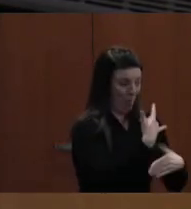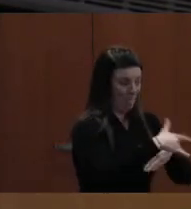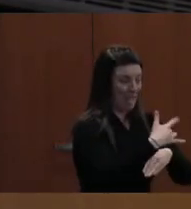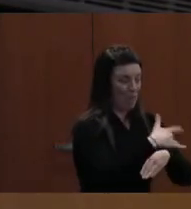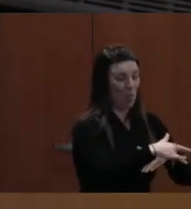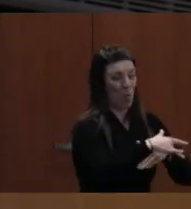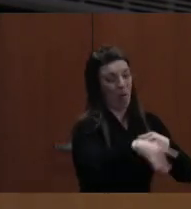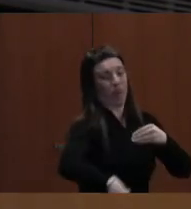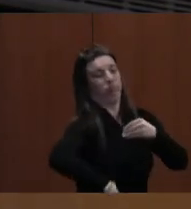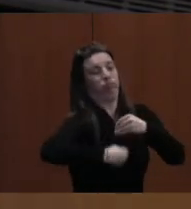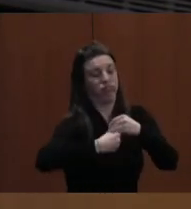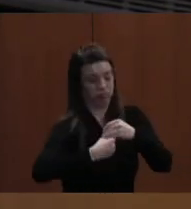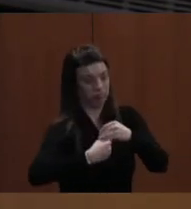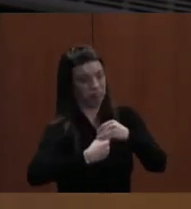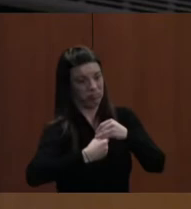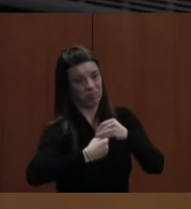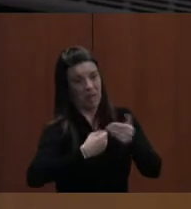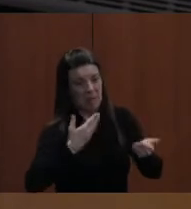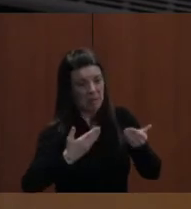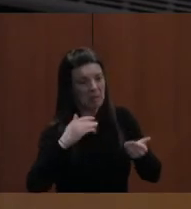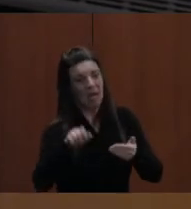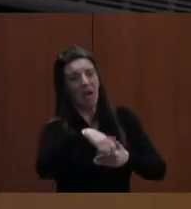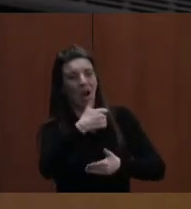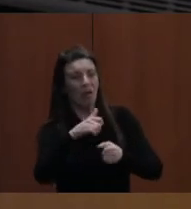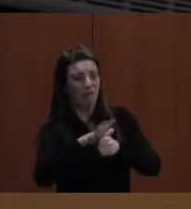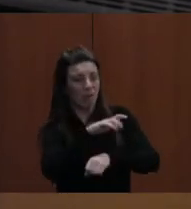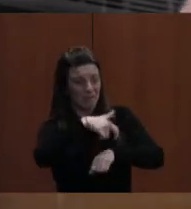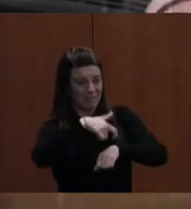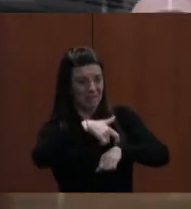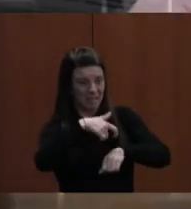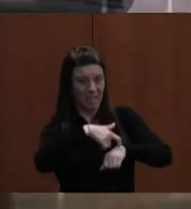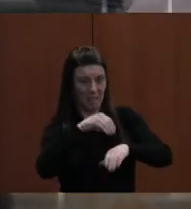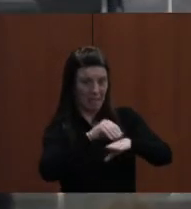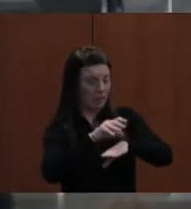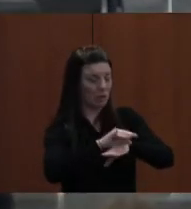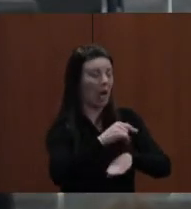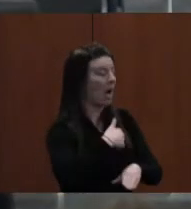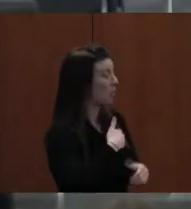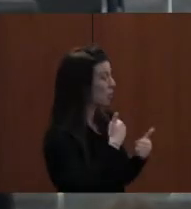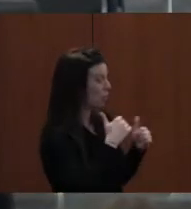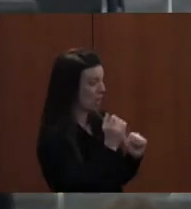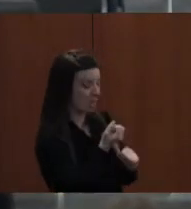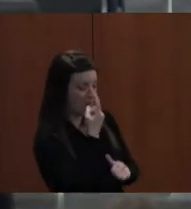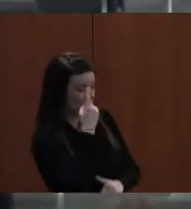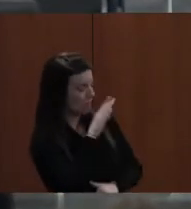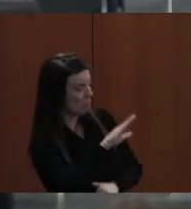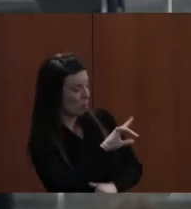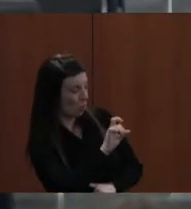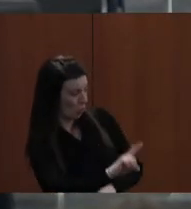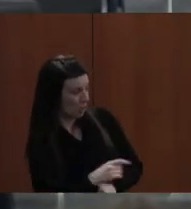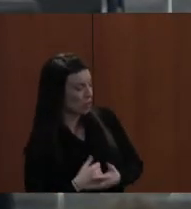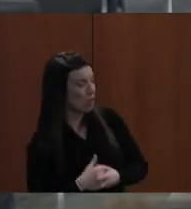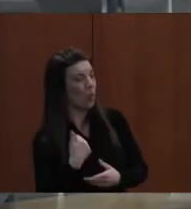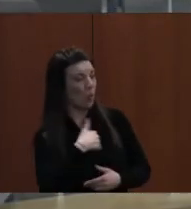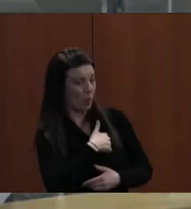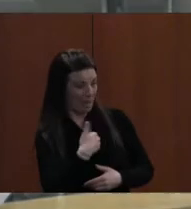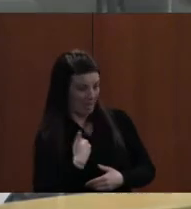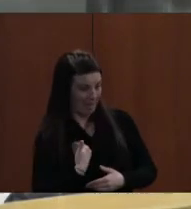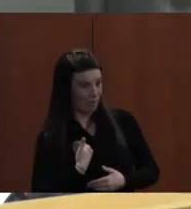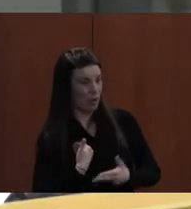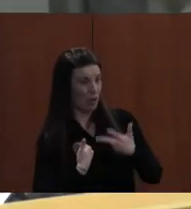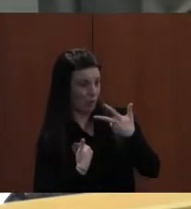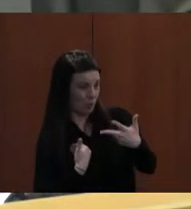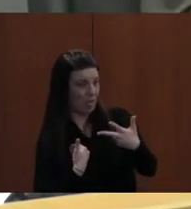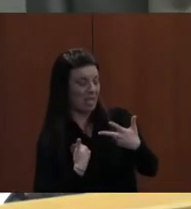counselor in elementary schools. Right. So I'm not trying to be difficult, just trying to understand the budget part of it. We have three, we have three additional